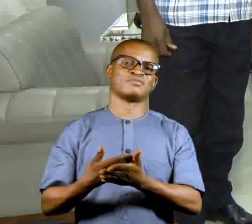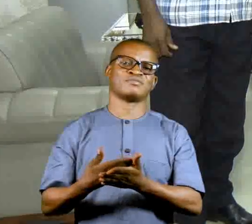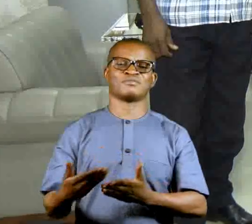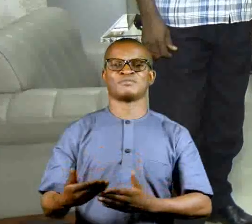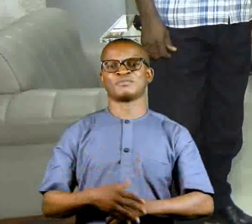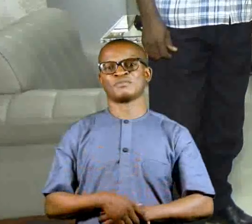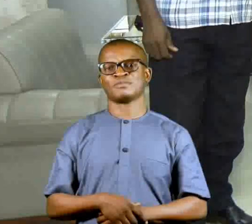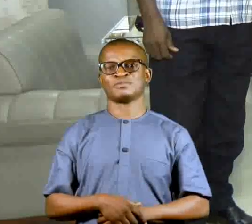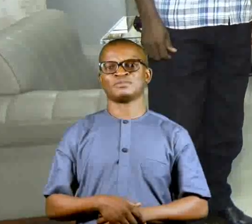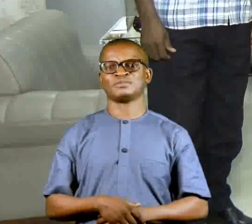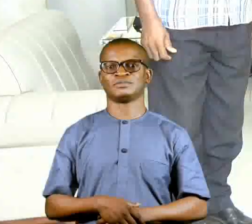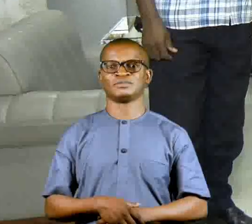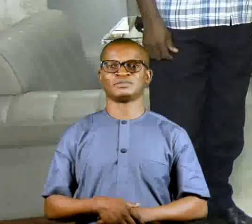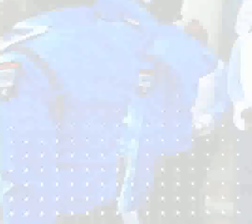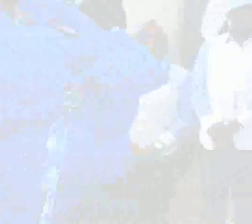trends.